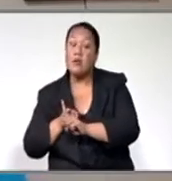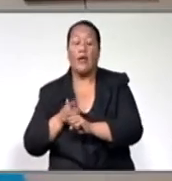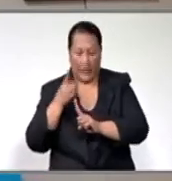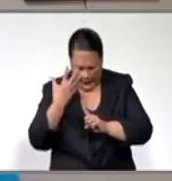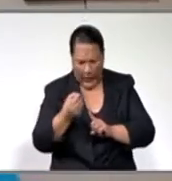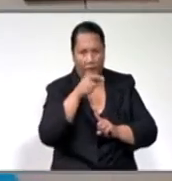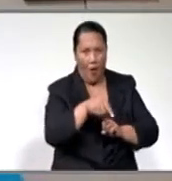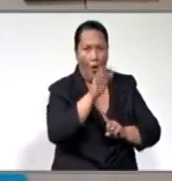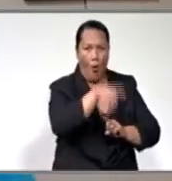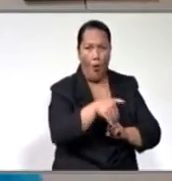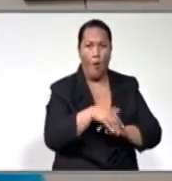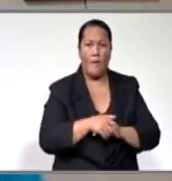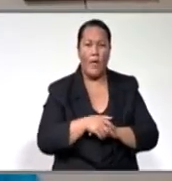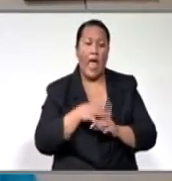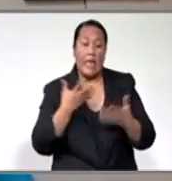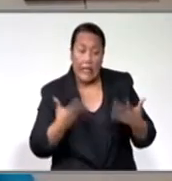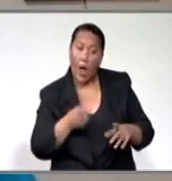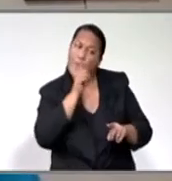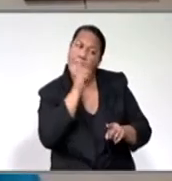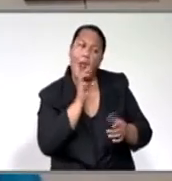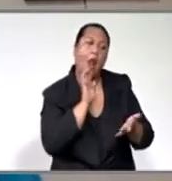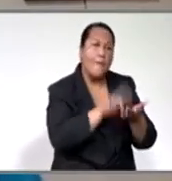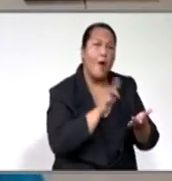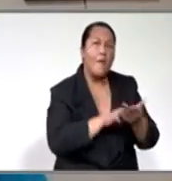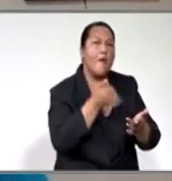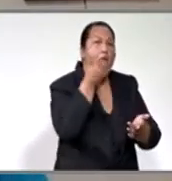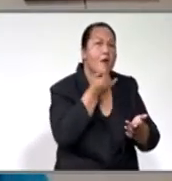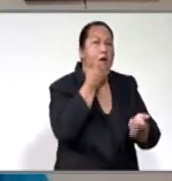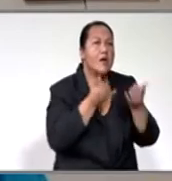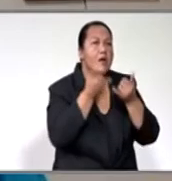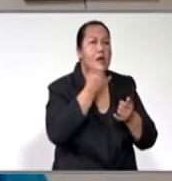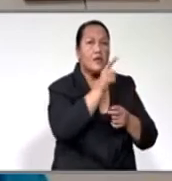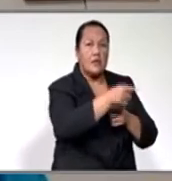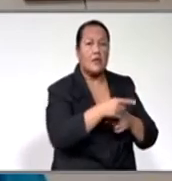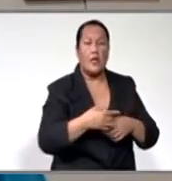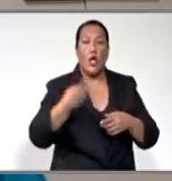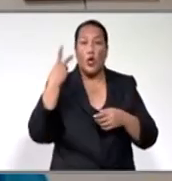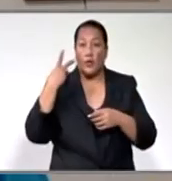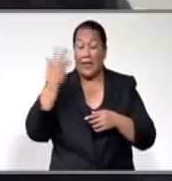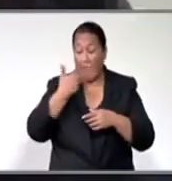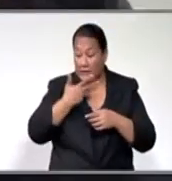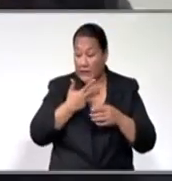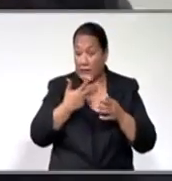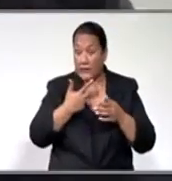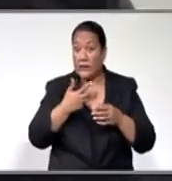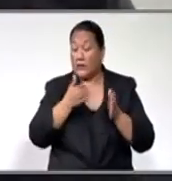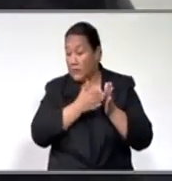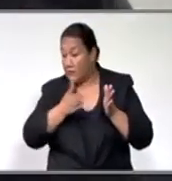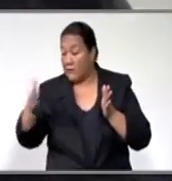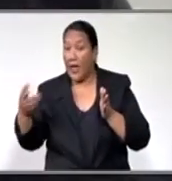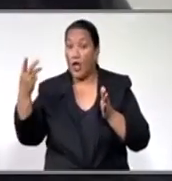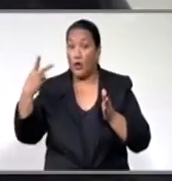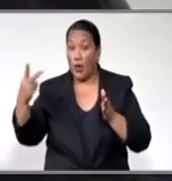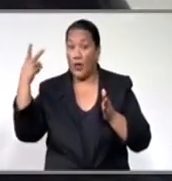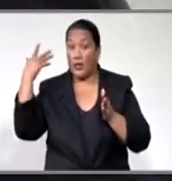the time that we started locking down from the 19th to the 25th of April, we saw a